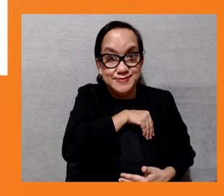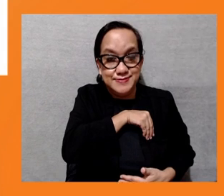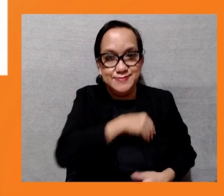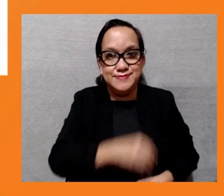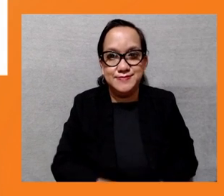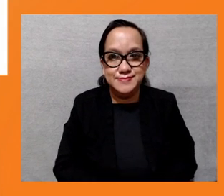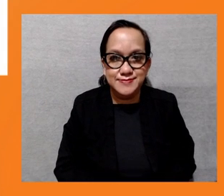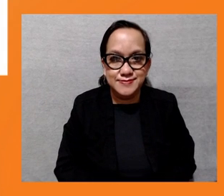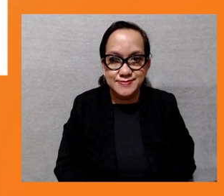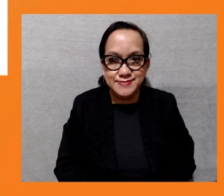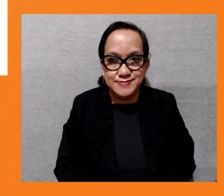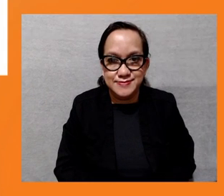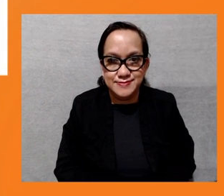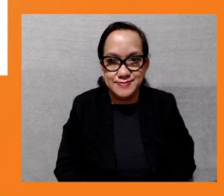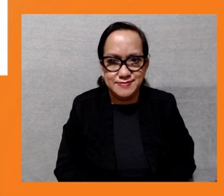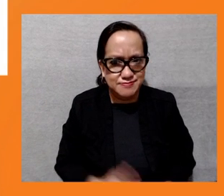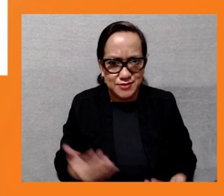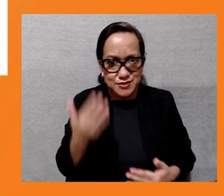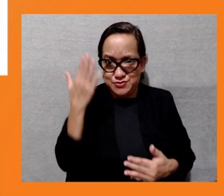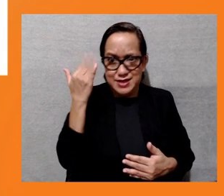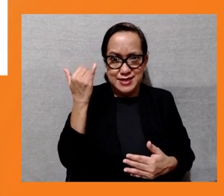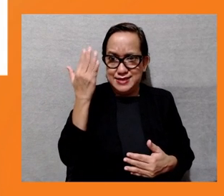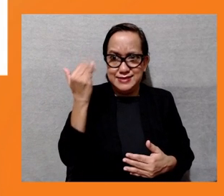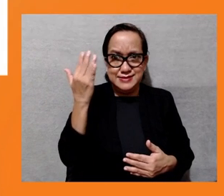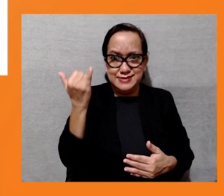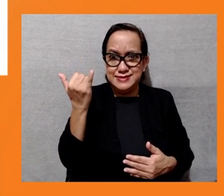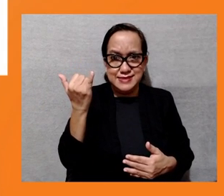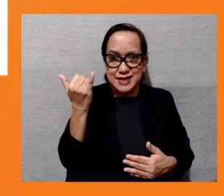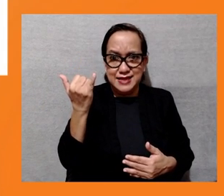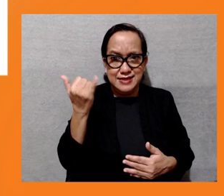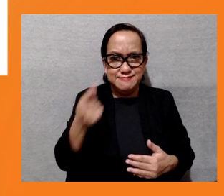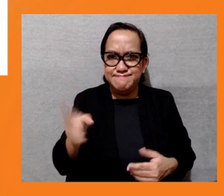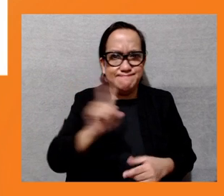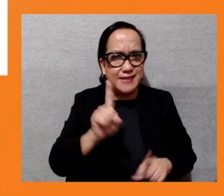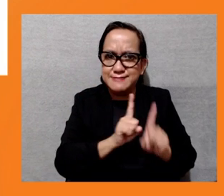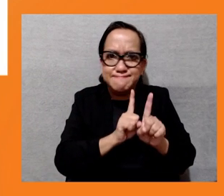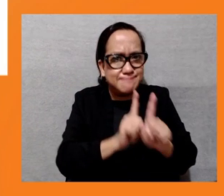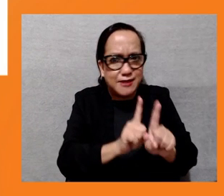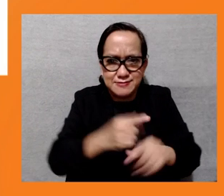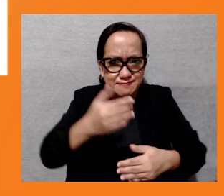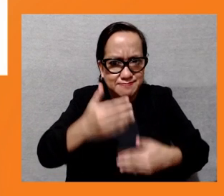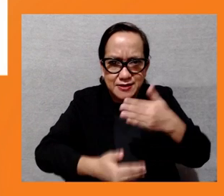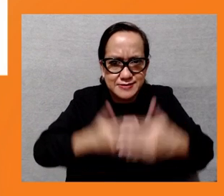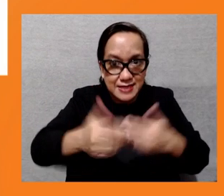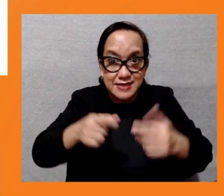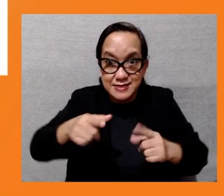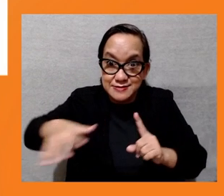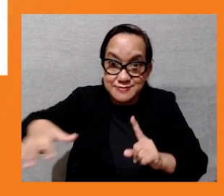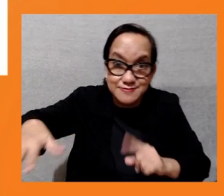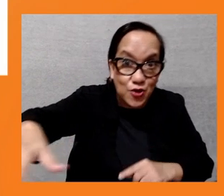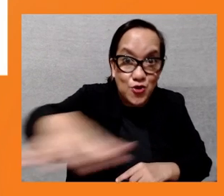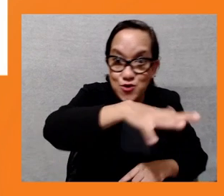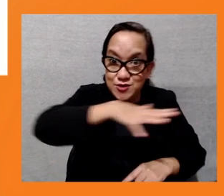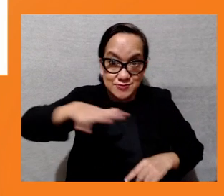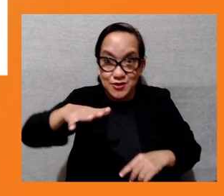doing that, not going through the proper environmental impact assessment process. There are so many the safeguard issues